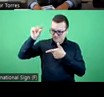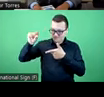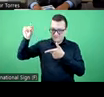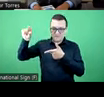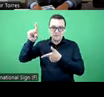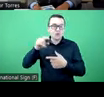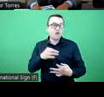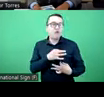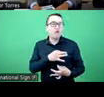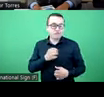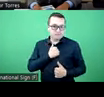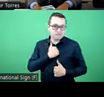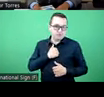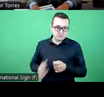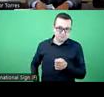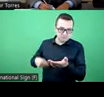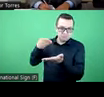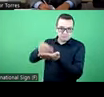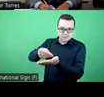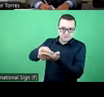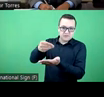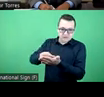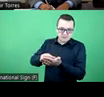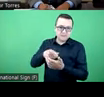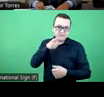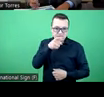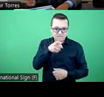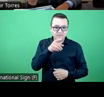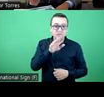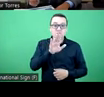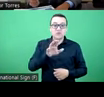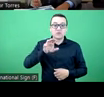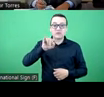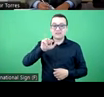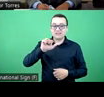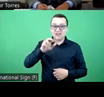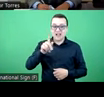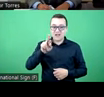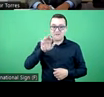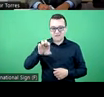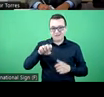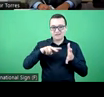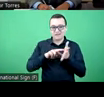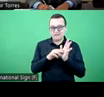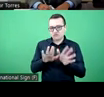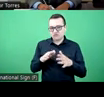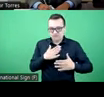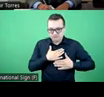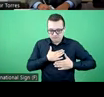there are mandatory services or mandatory contributions and voluntary